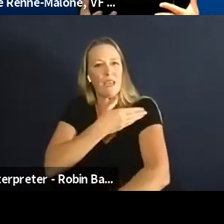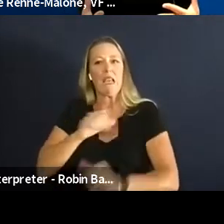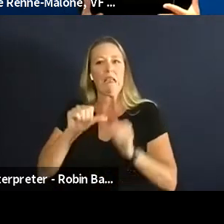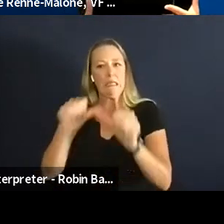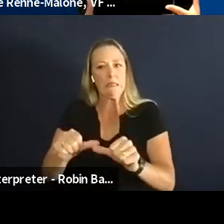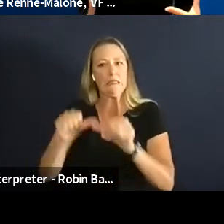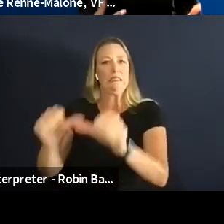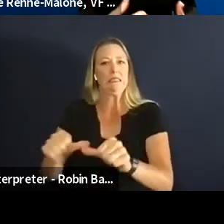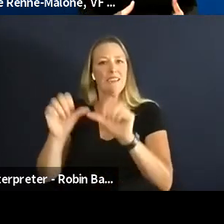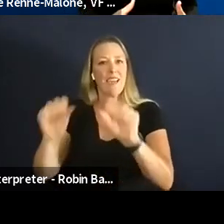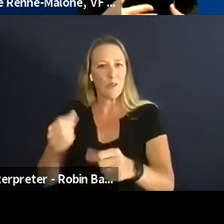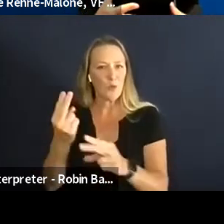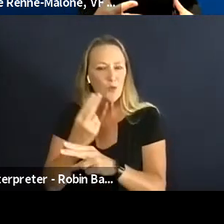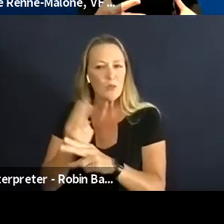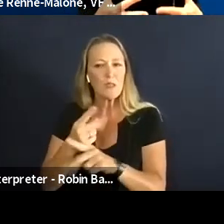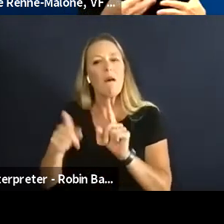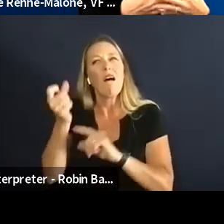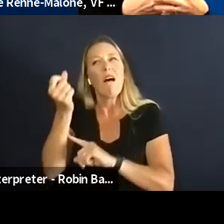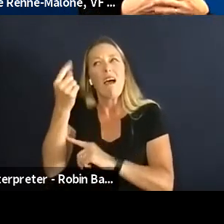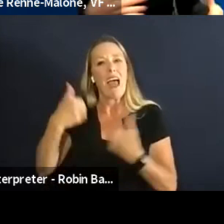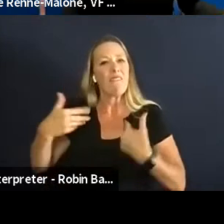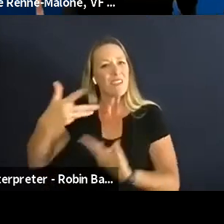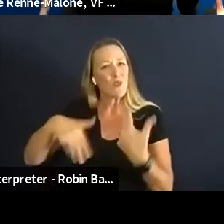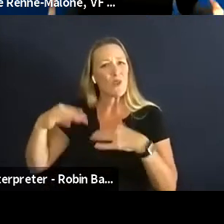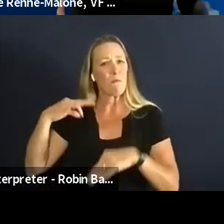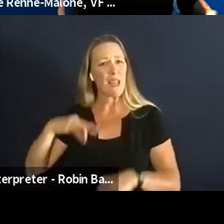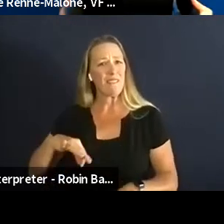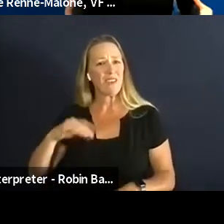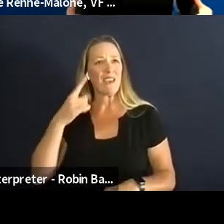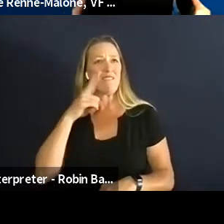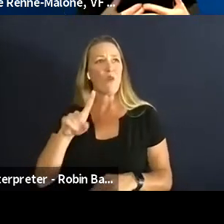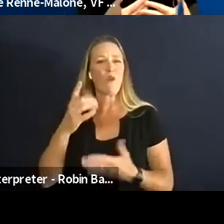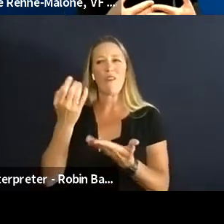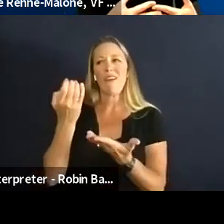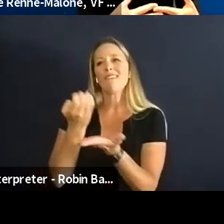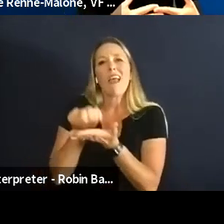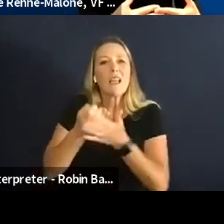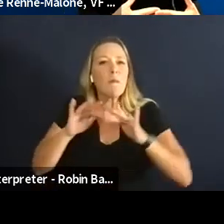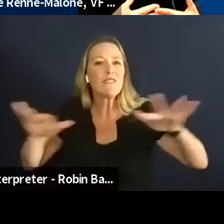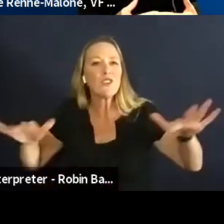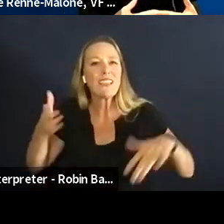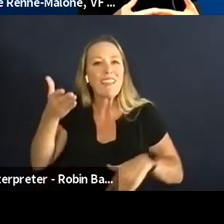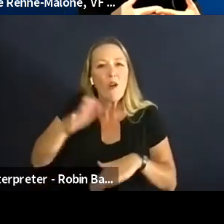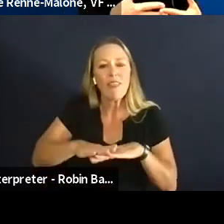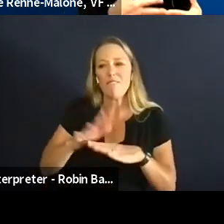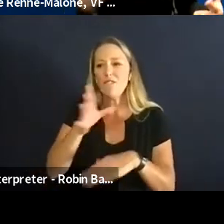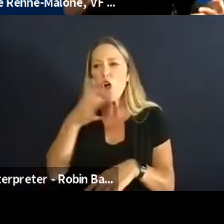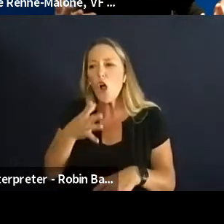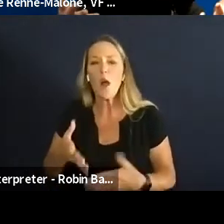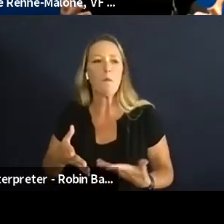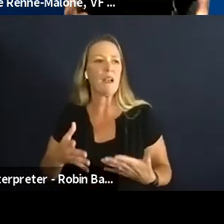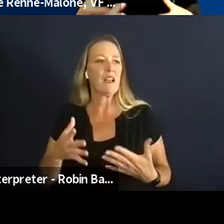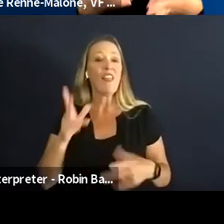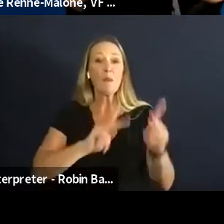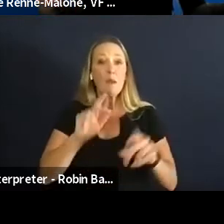benefit of improved economic diversity for the farm improved health of the people who are working on the farm because there's